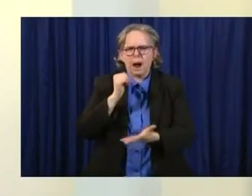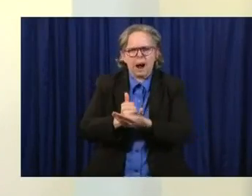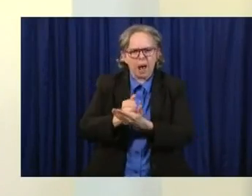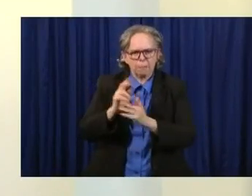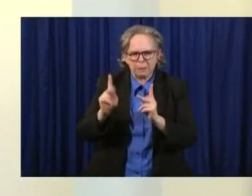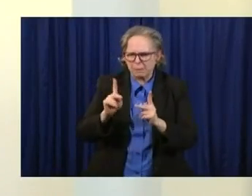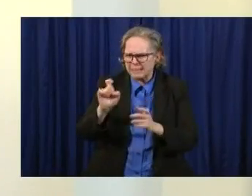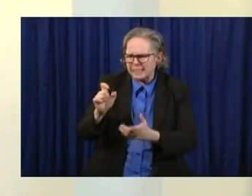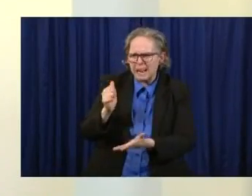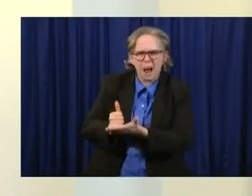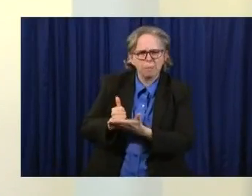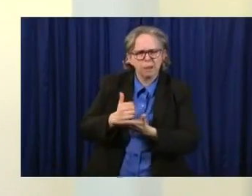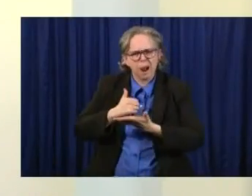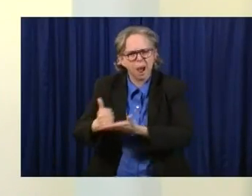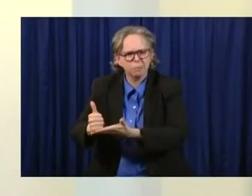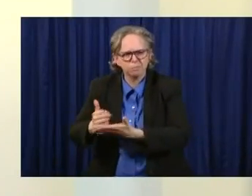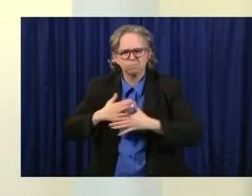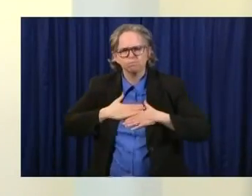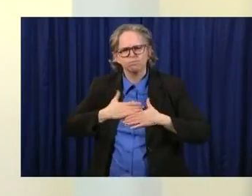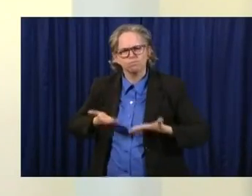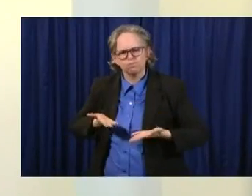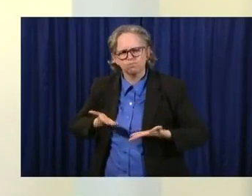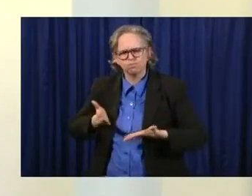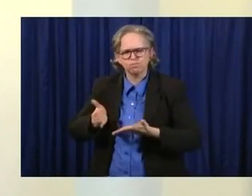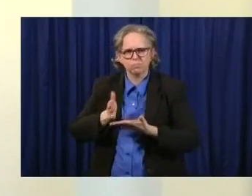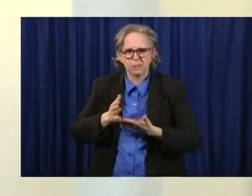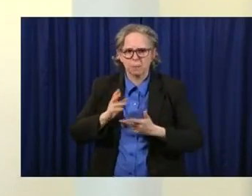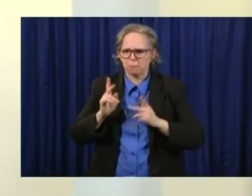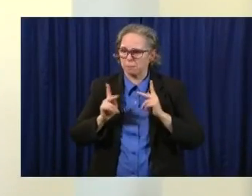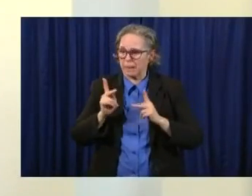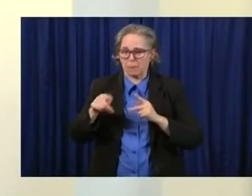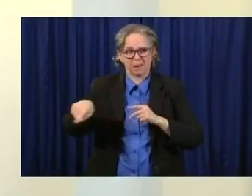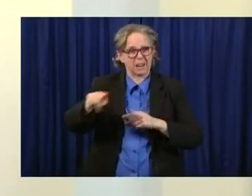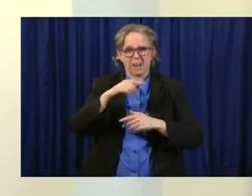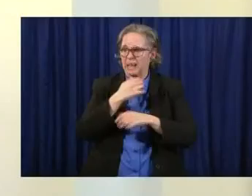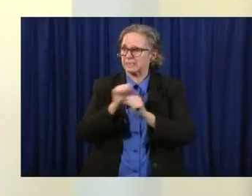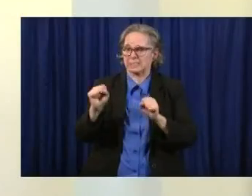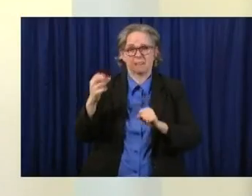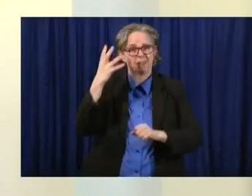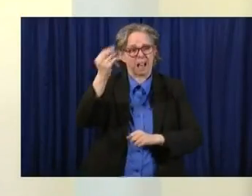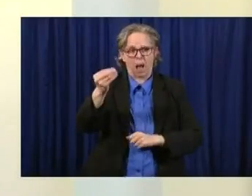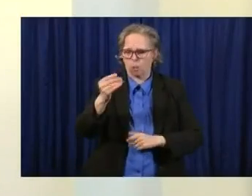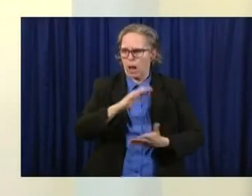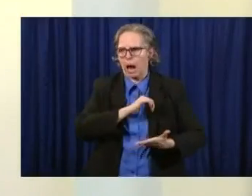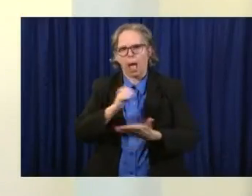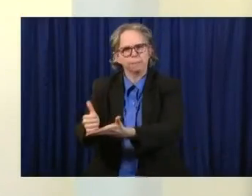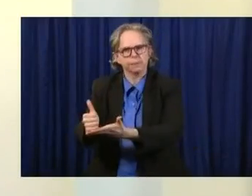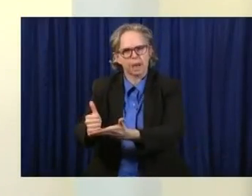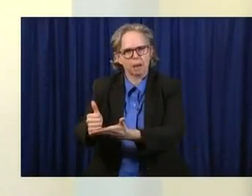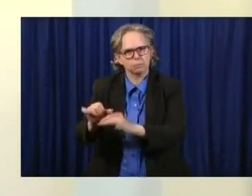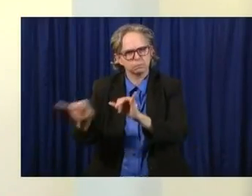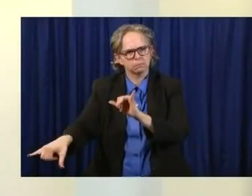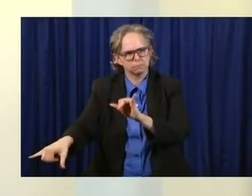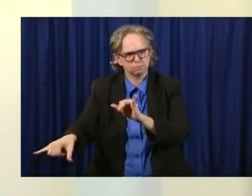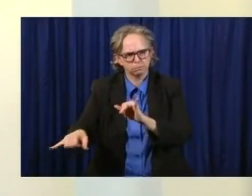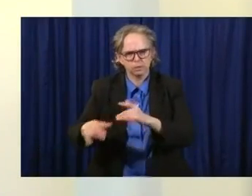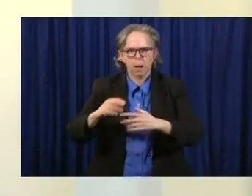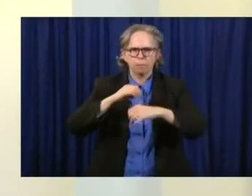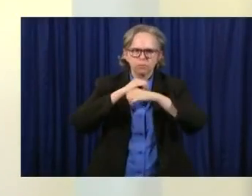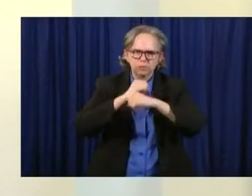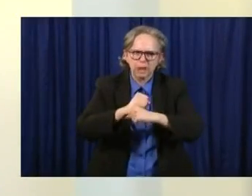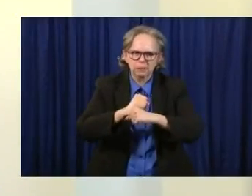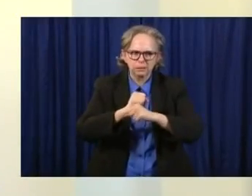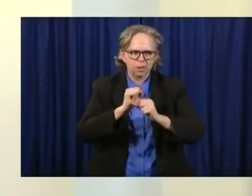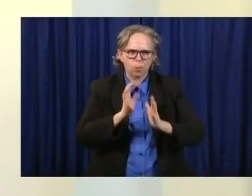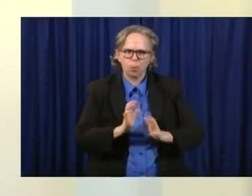still it's not safe to go to the grocery store for. And we need to wear this to protect that worker who's there working on our behalf.